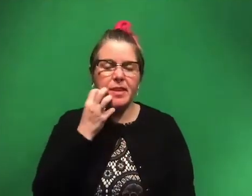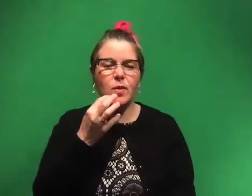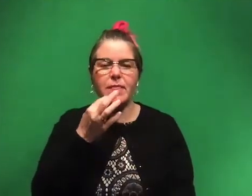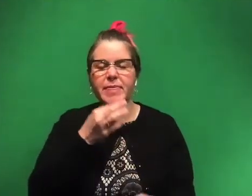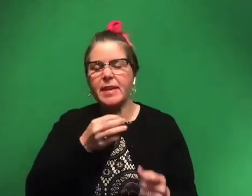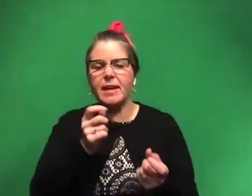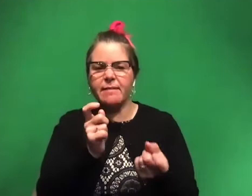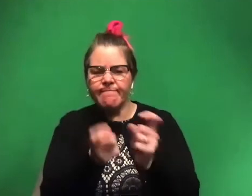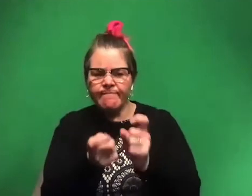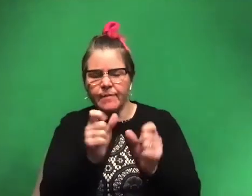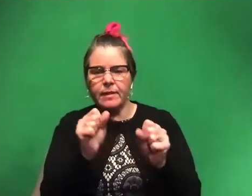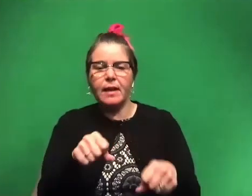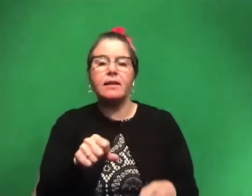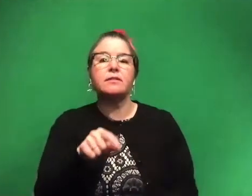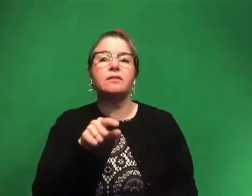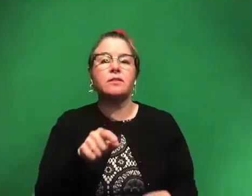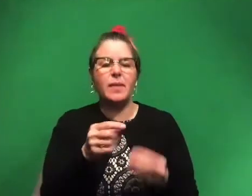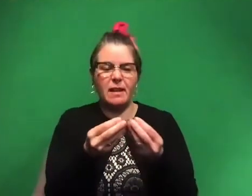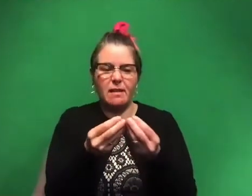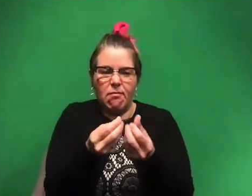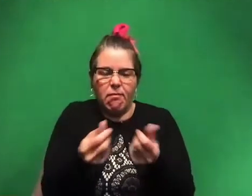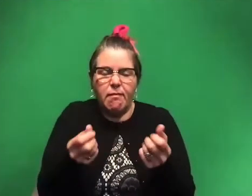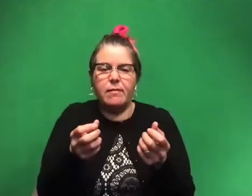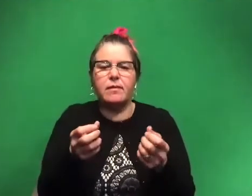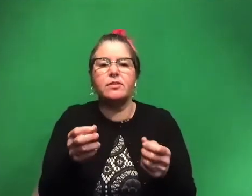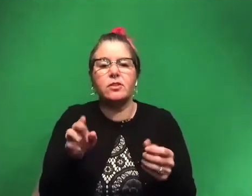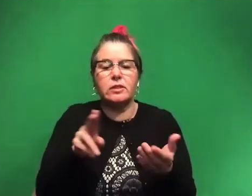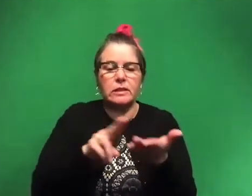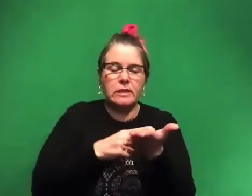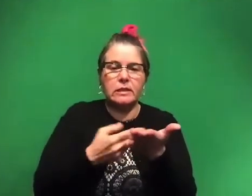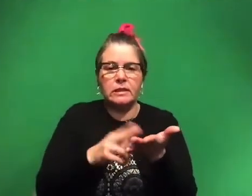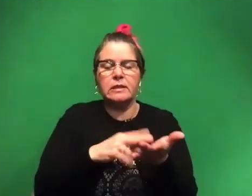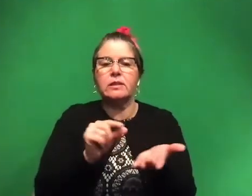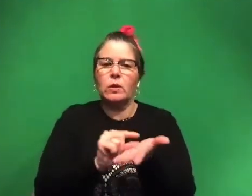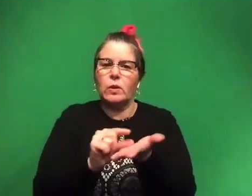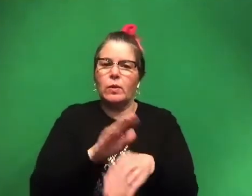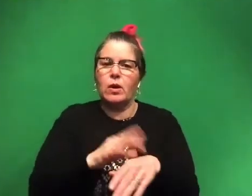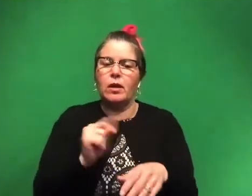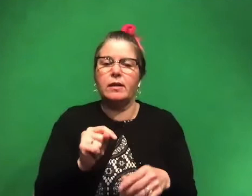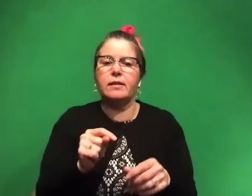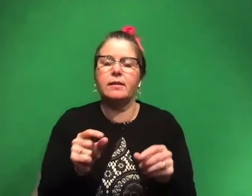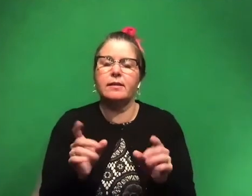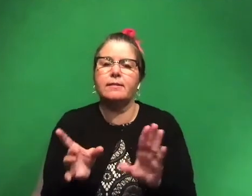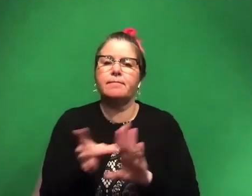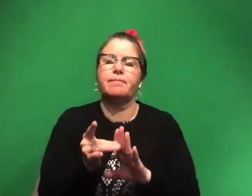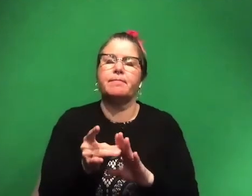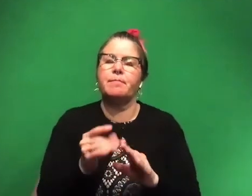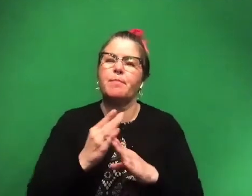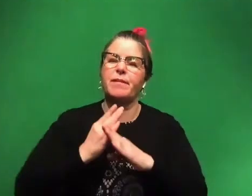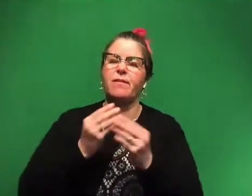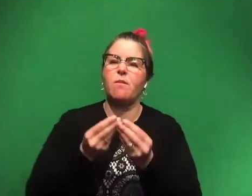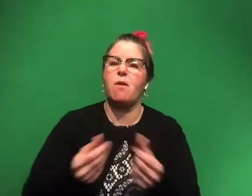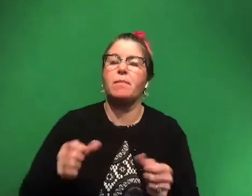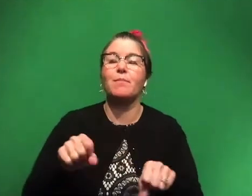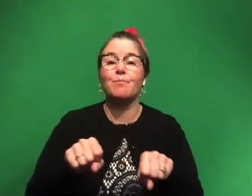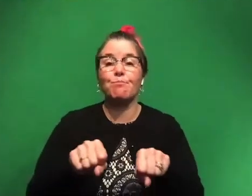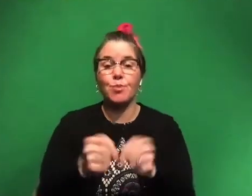as you need. So things that are kind of crumbling and falling apart, you just put a little bit of glue on that and it keeps the fossil from crumbling. And then for broken